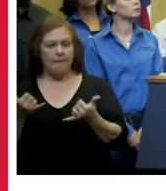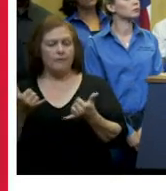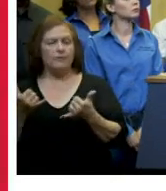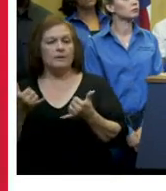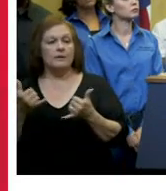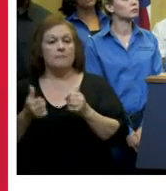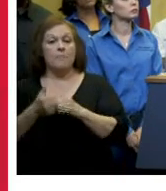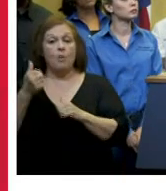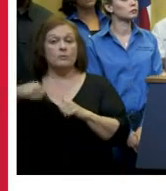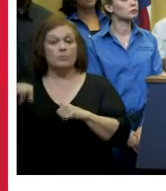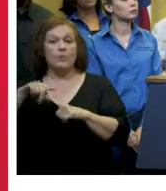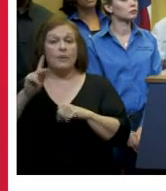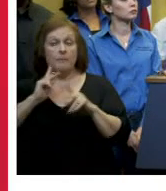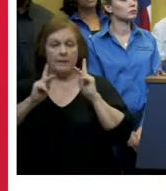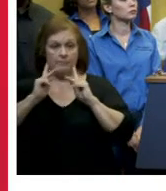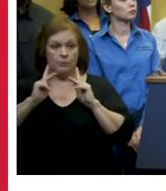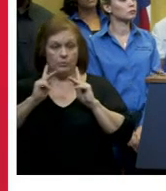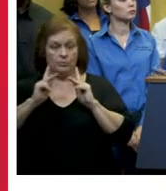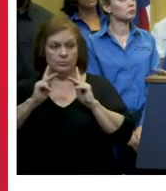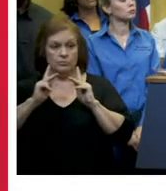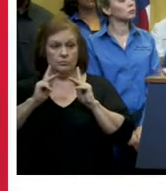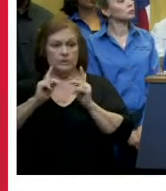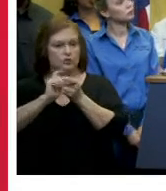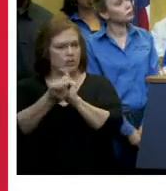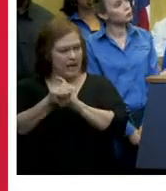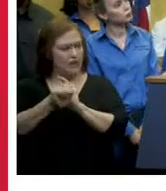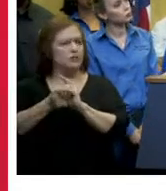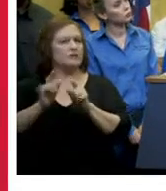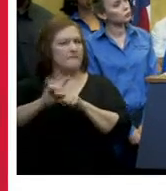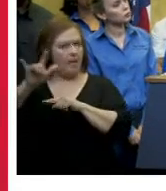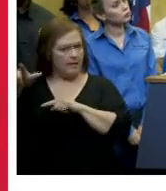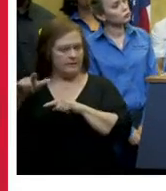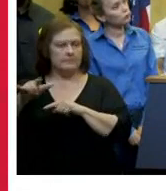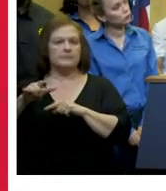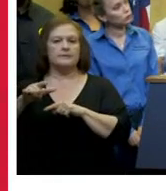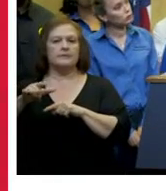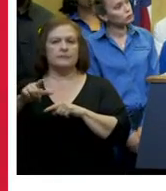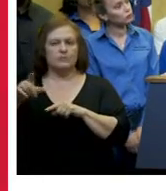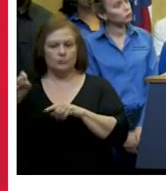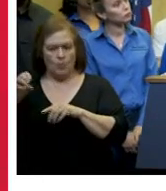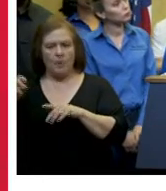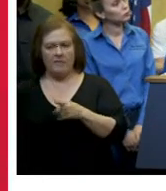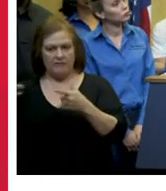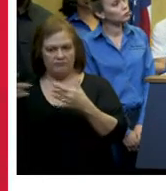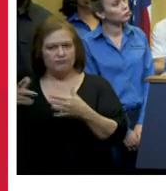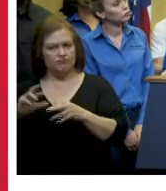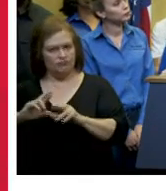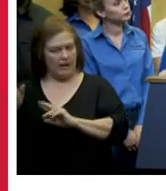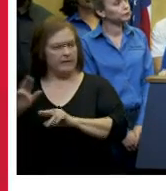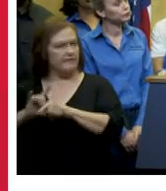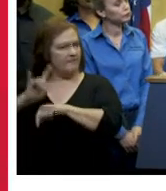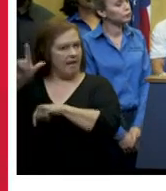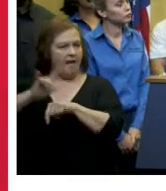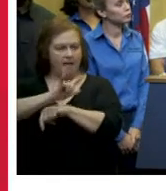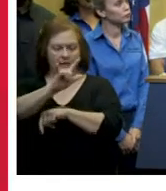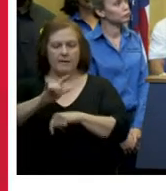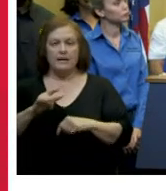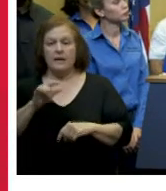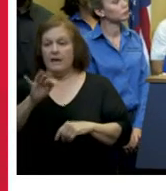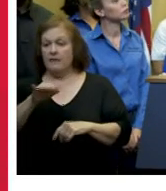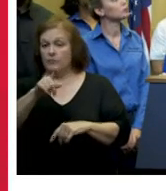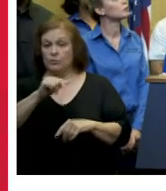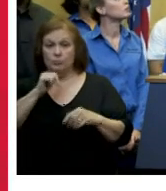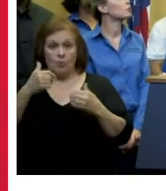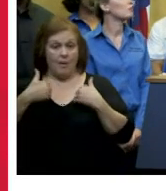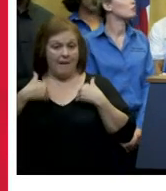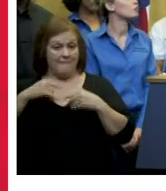and most of those people have flights uh they've changed their flights and they have confirmed seats on flights we're asking that if you do not have a confirmed seat